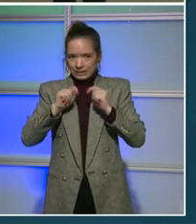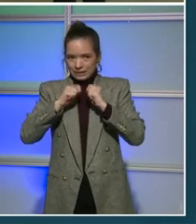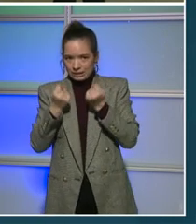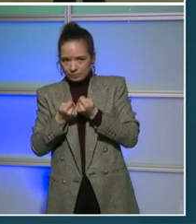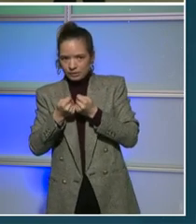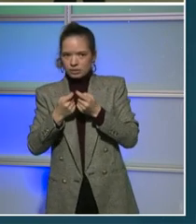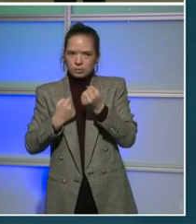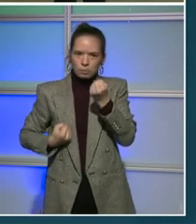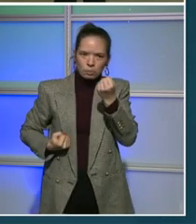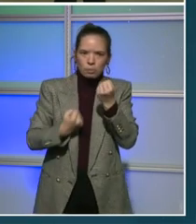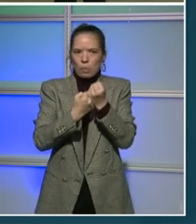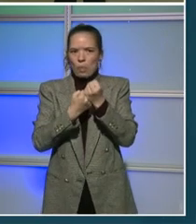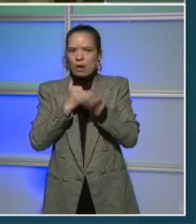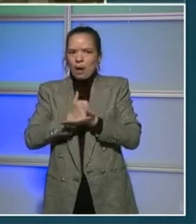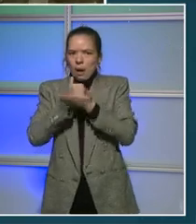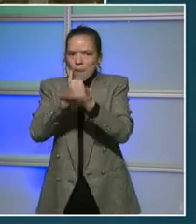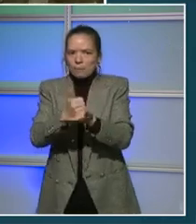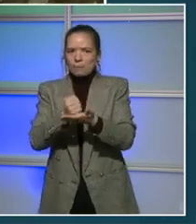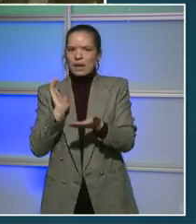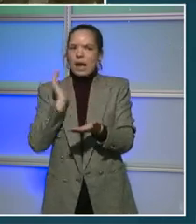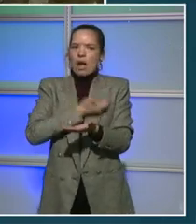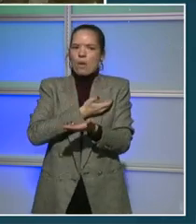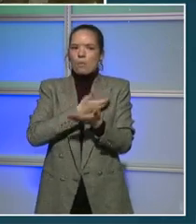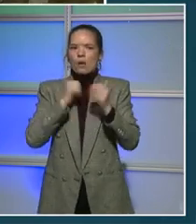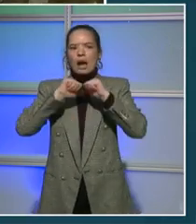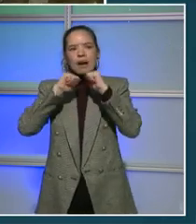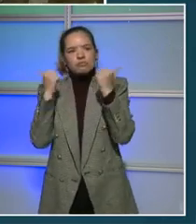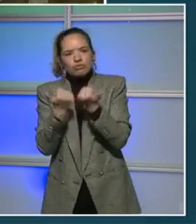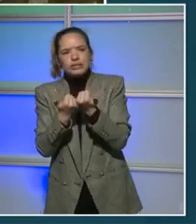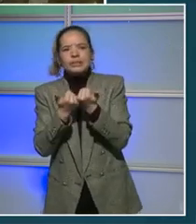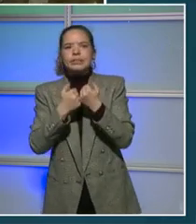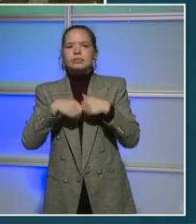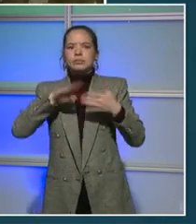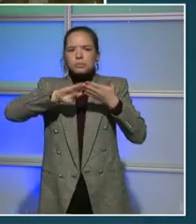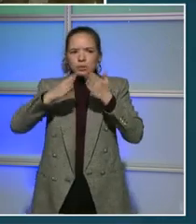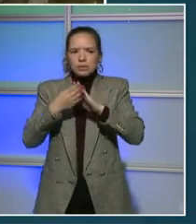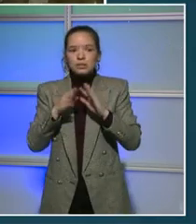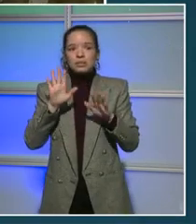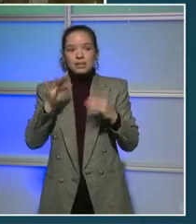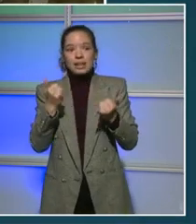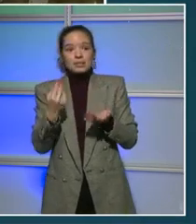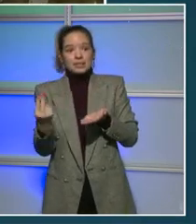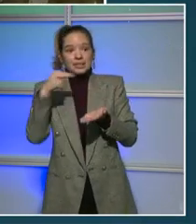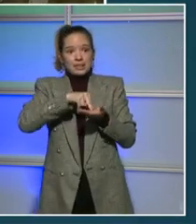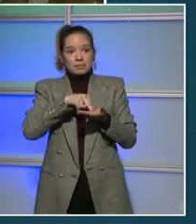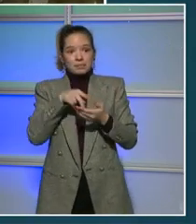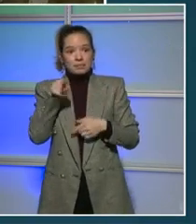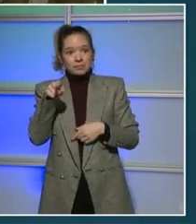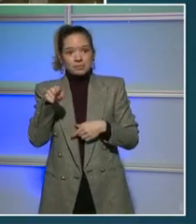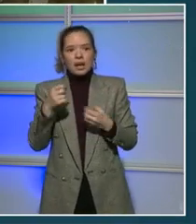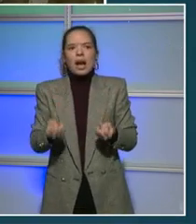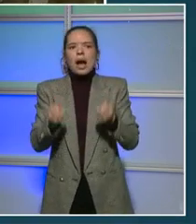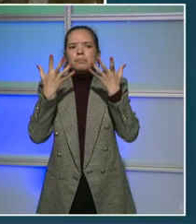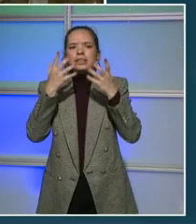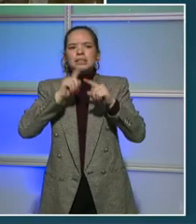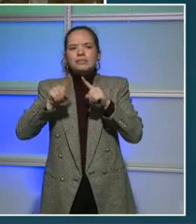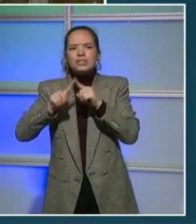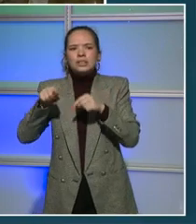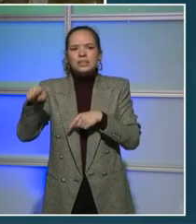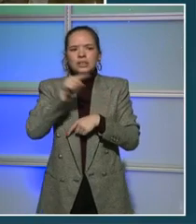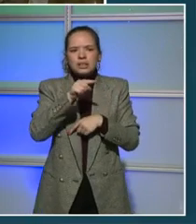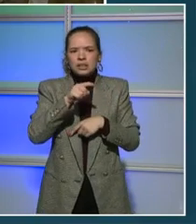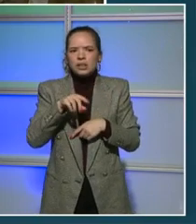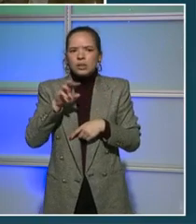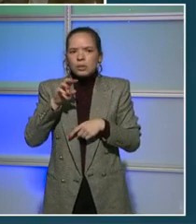helps our public-facing agencies operate. In fact, today I'm standing in one of our many warehouses where millions in supplies and